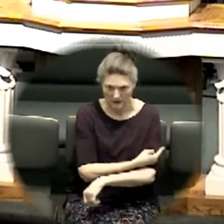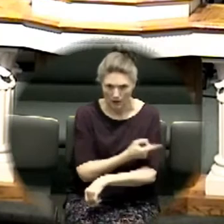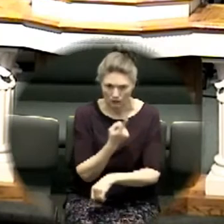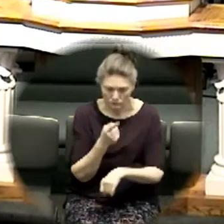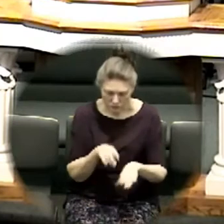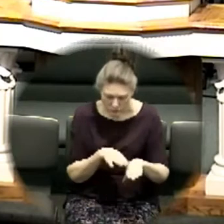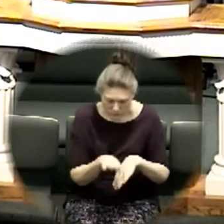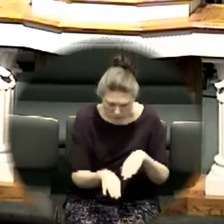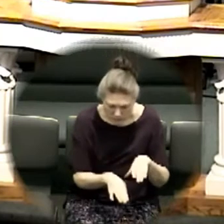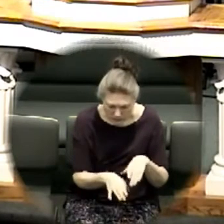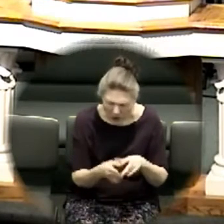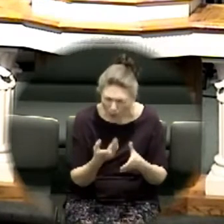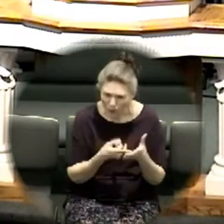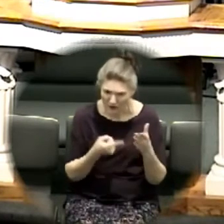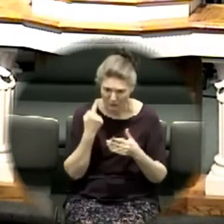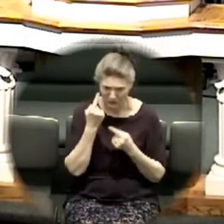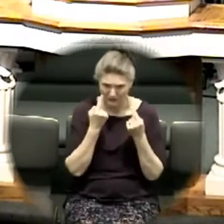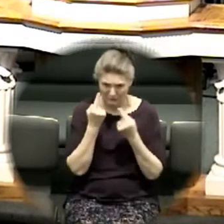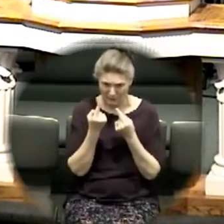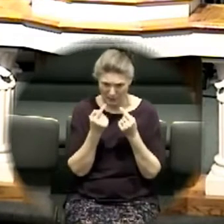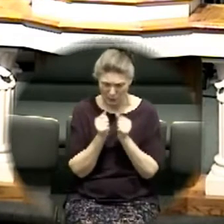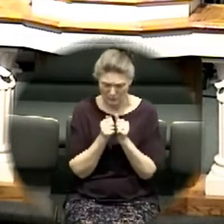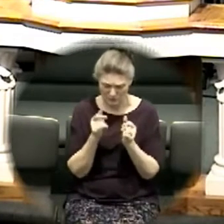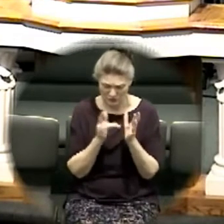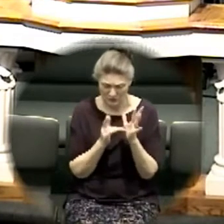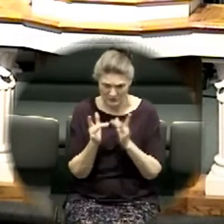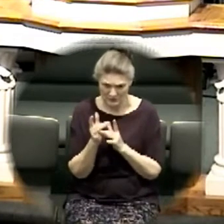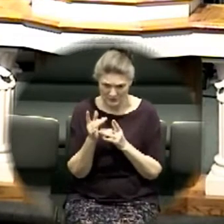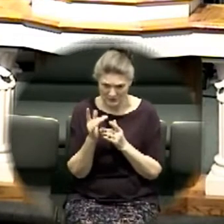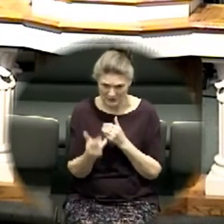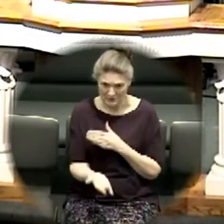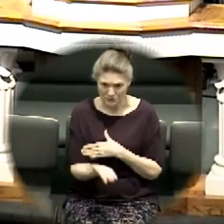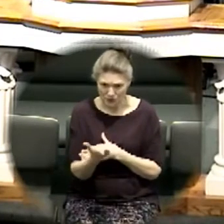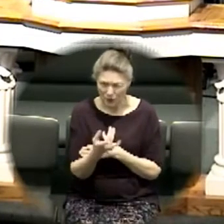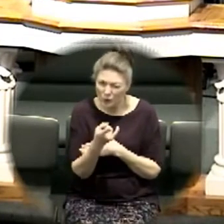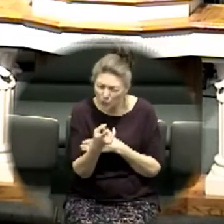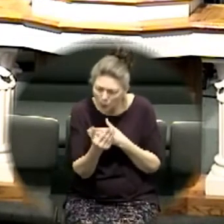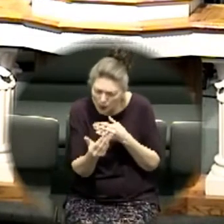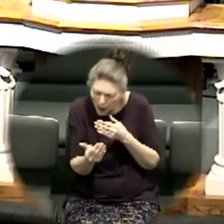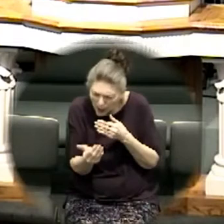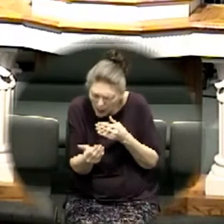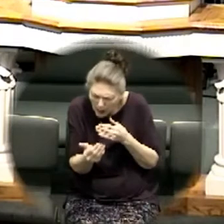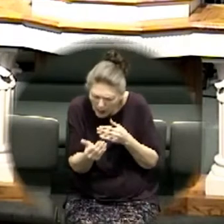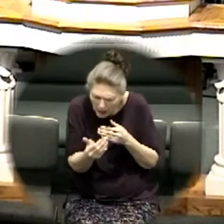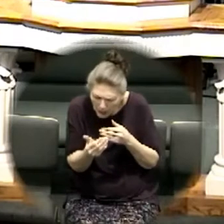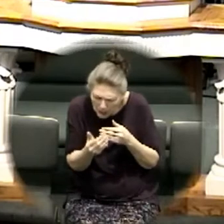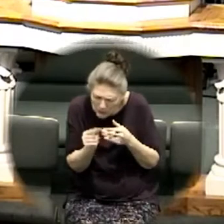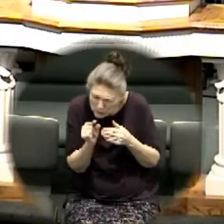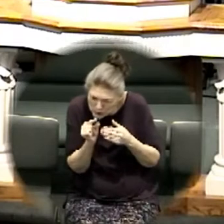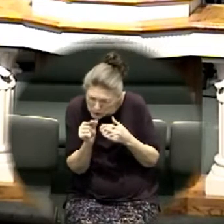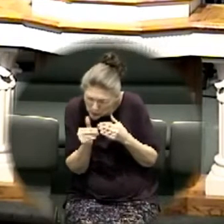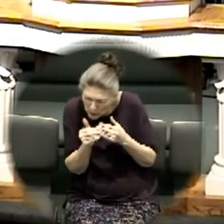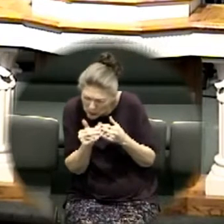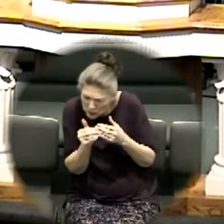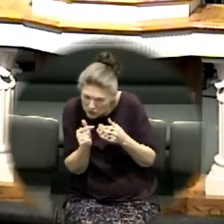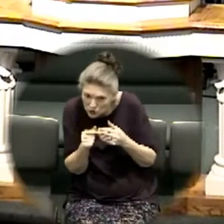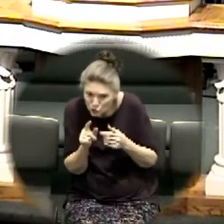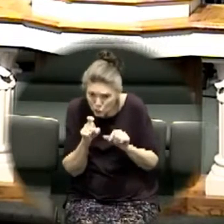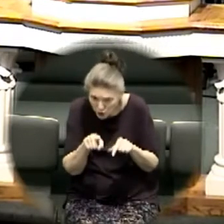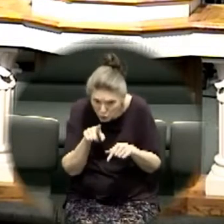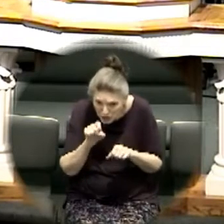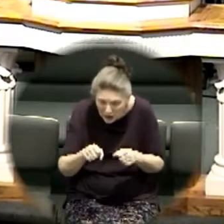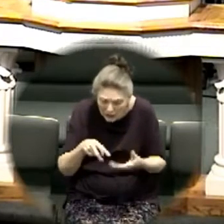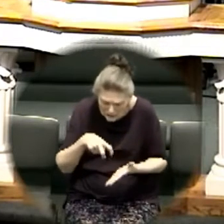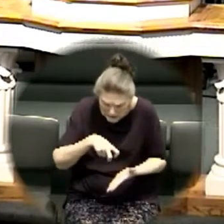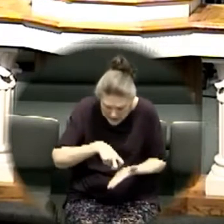what are you contemplating with Jesus this morning you are so close you can get on your knees right now